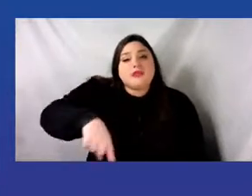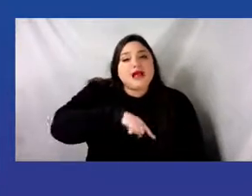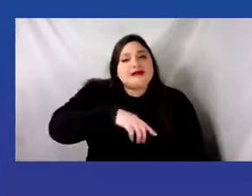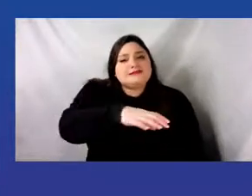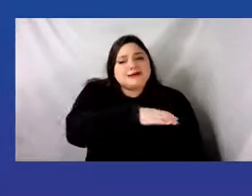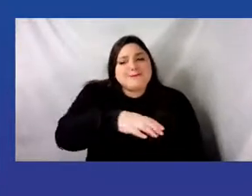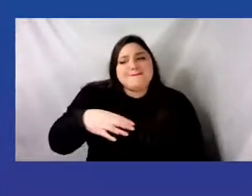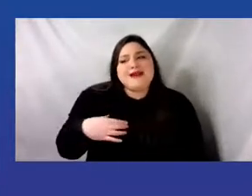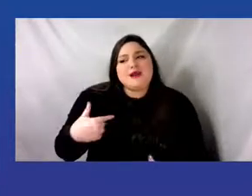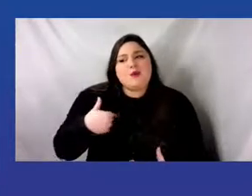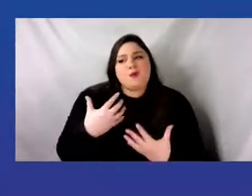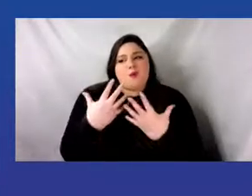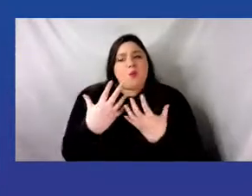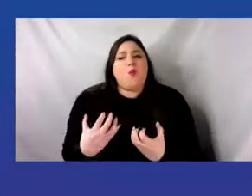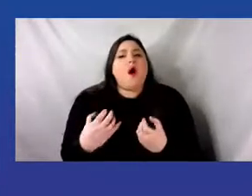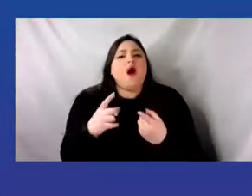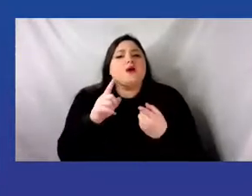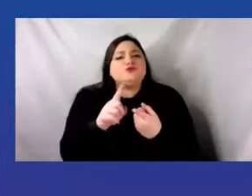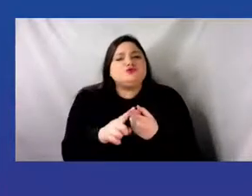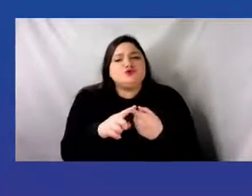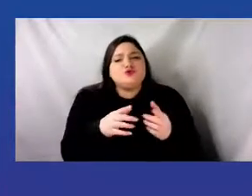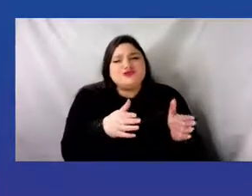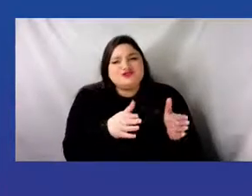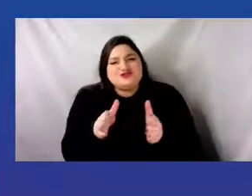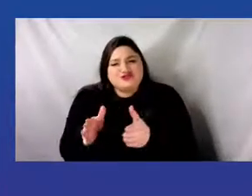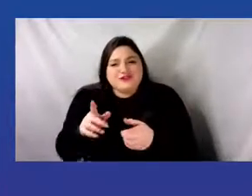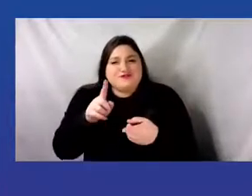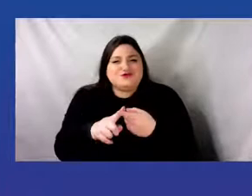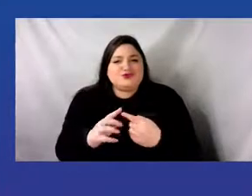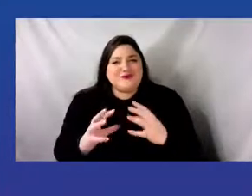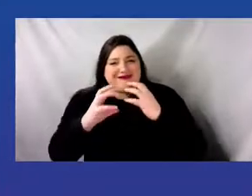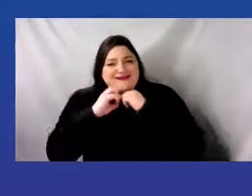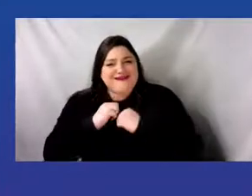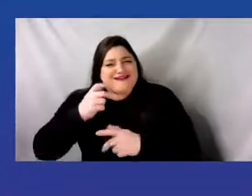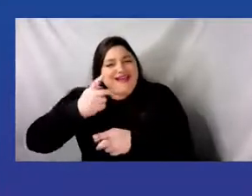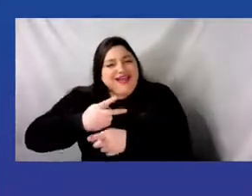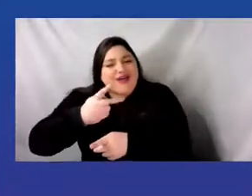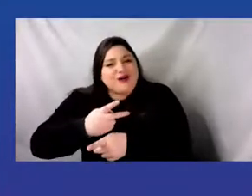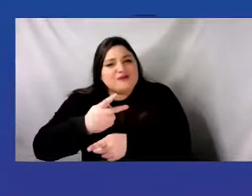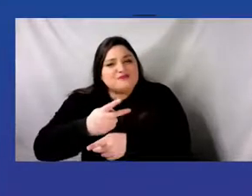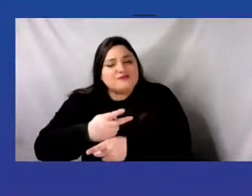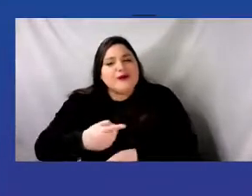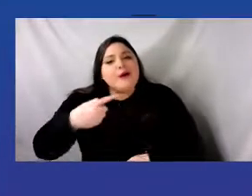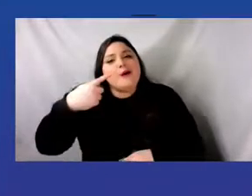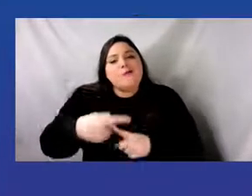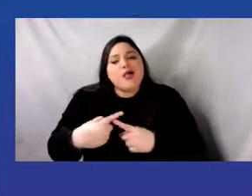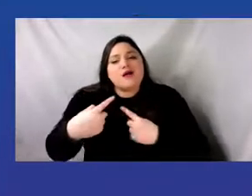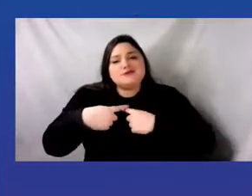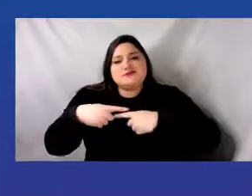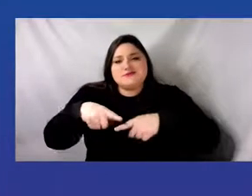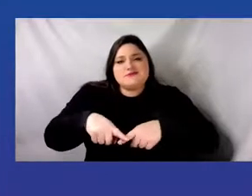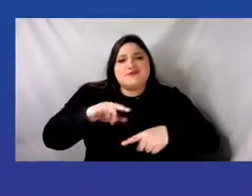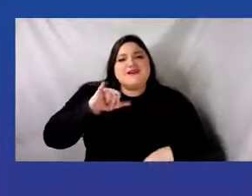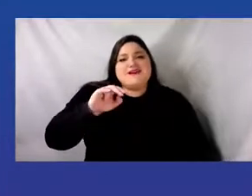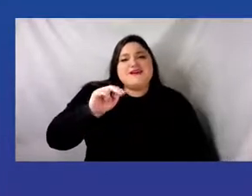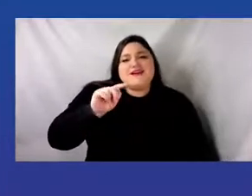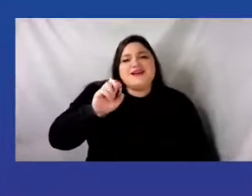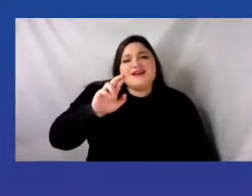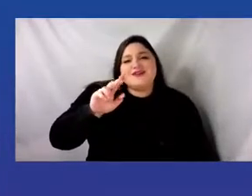interdependence, exploring those themes in our field, specifically to call attention to